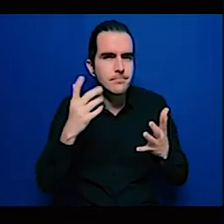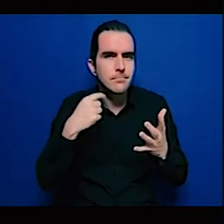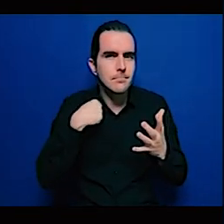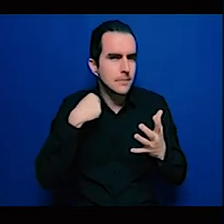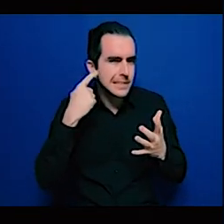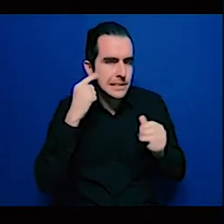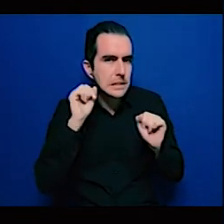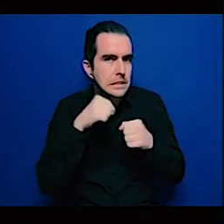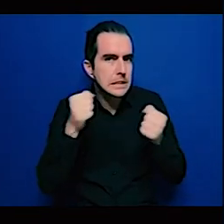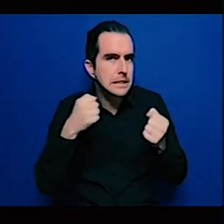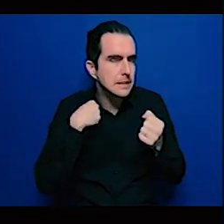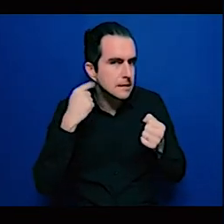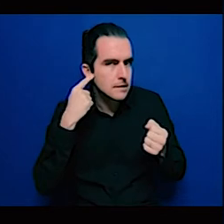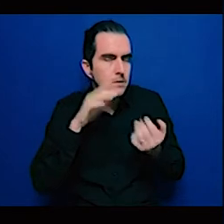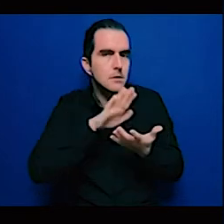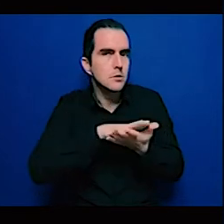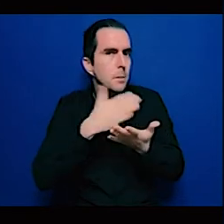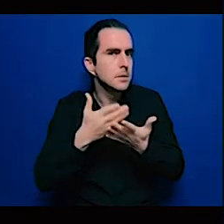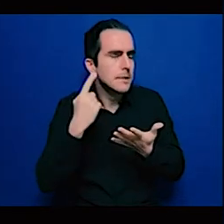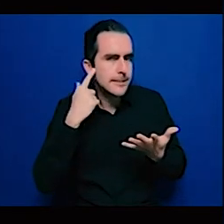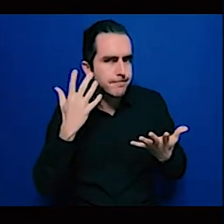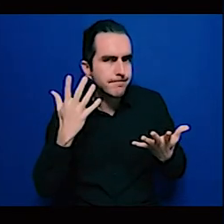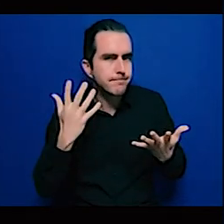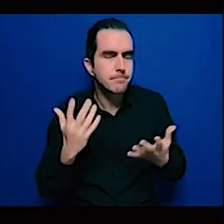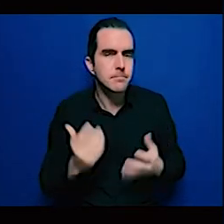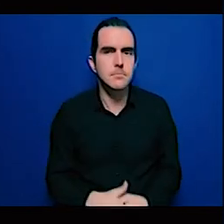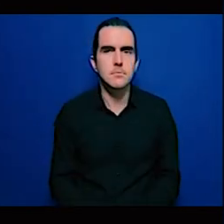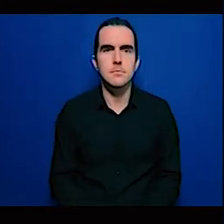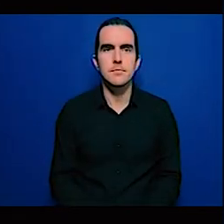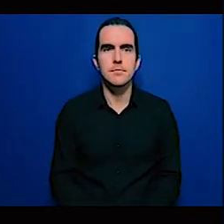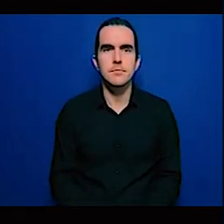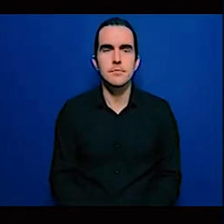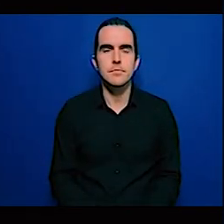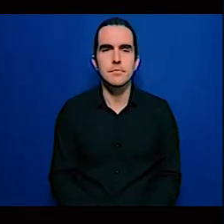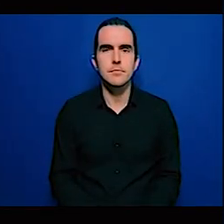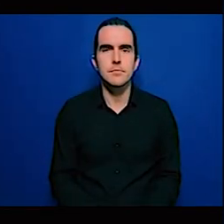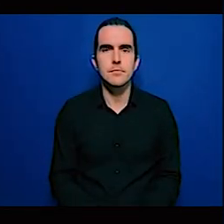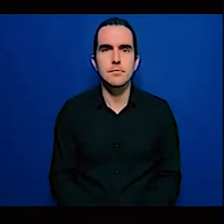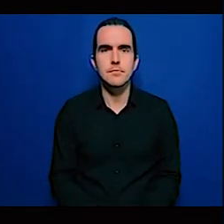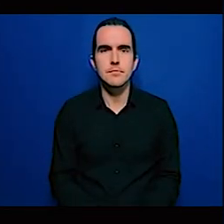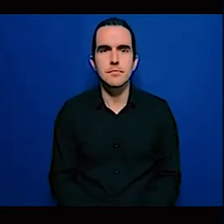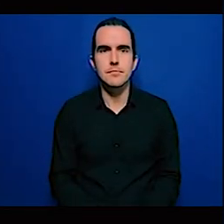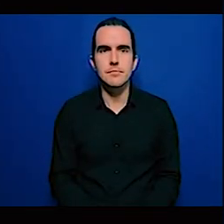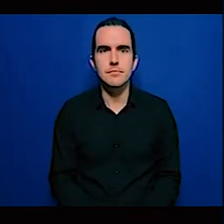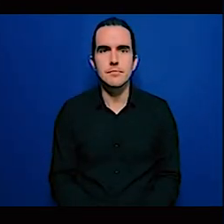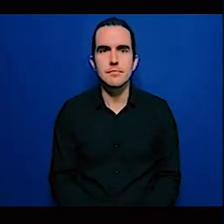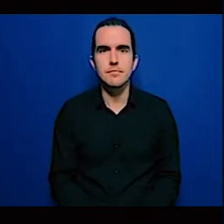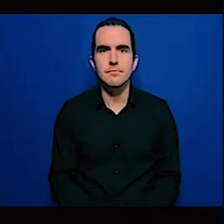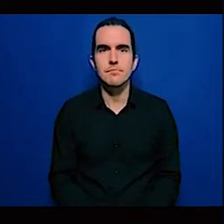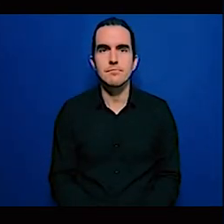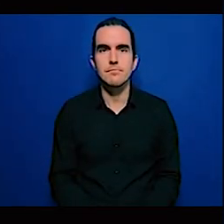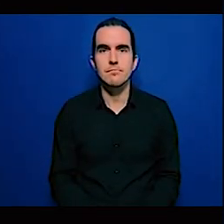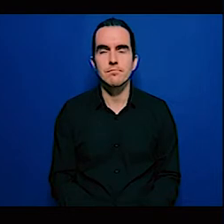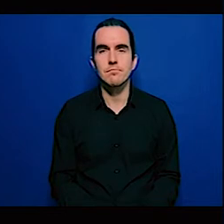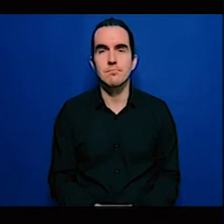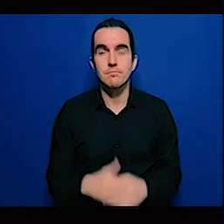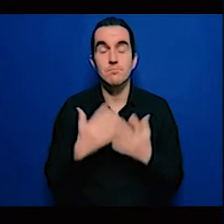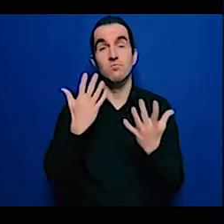I'd like to say that the elaboration of the indices is something that is coordinated by the